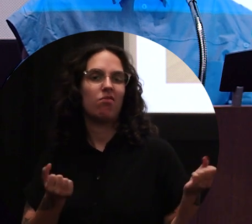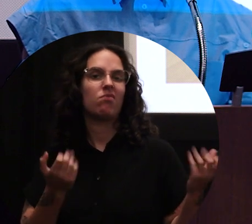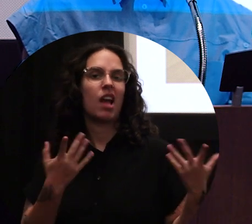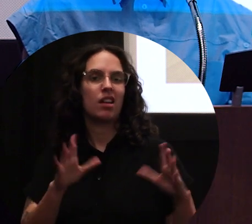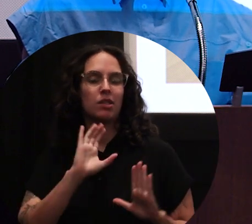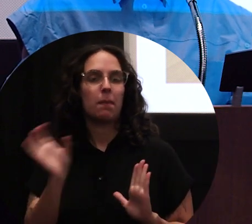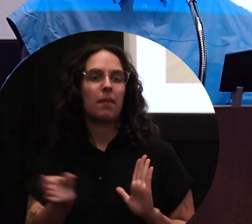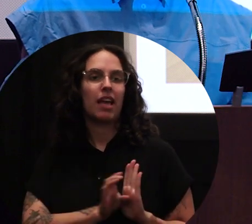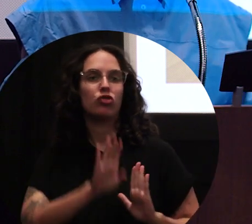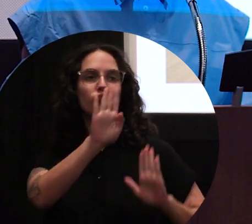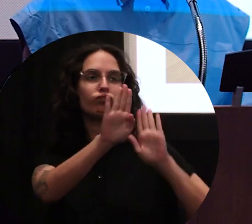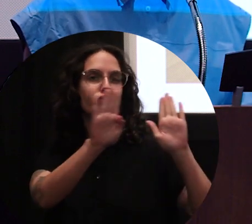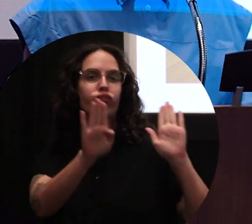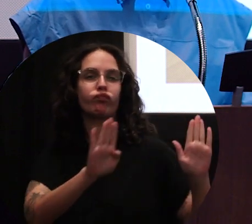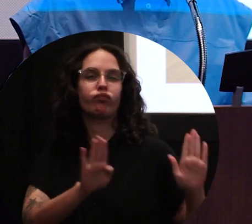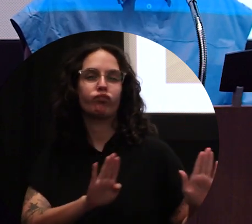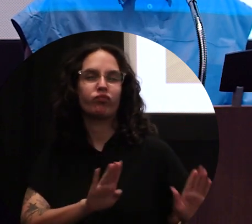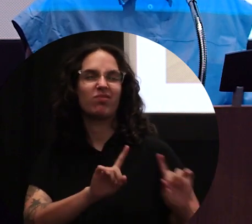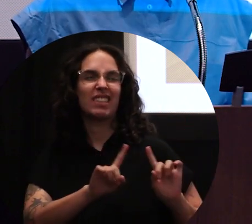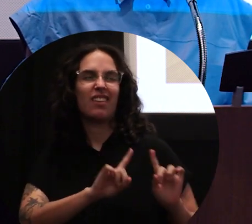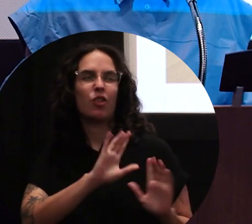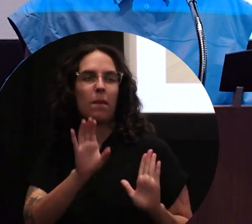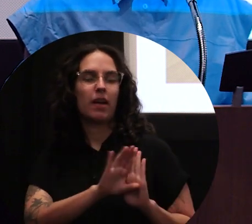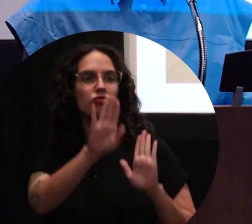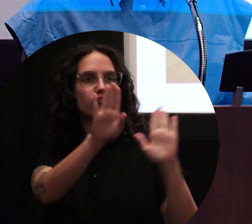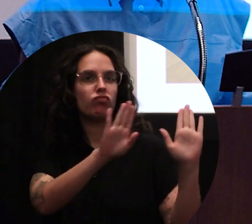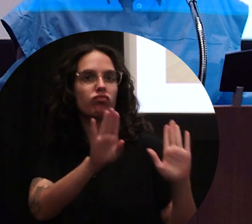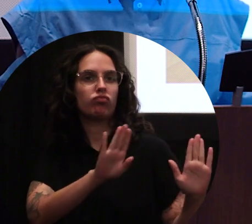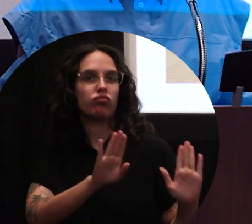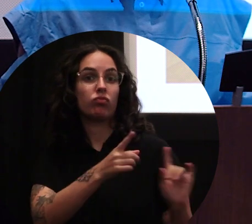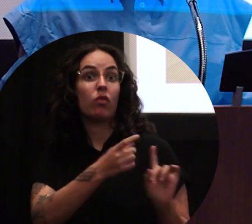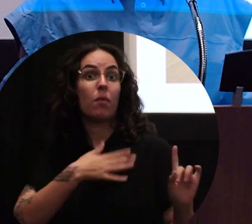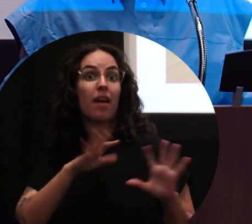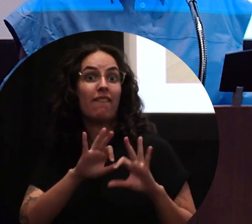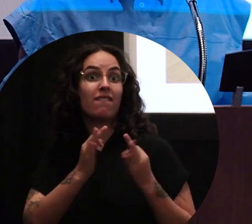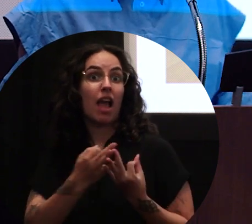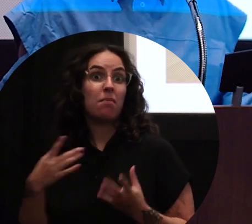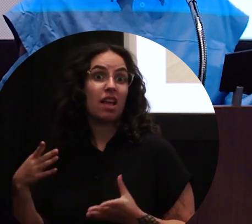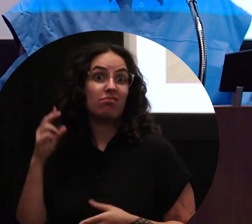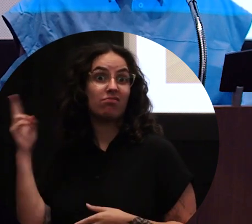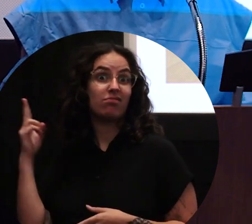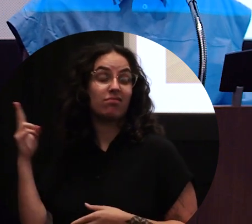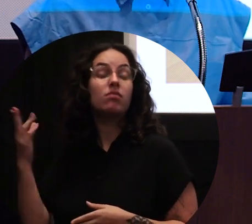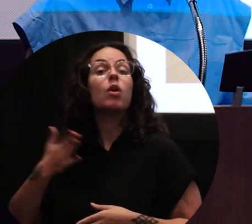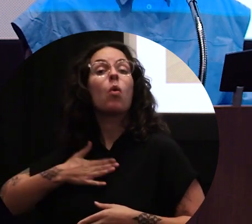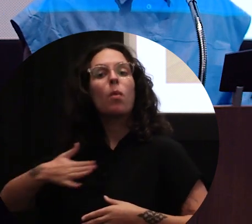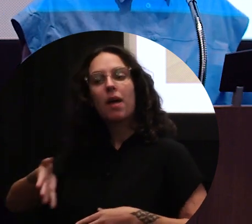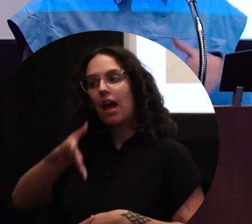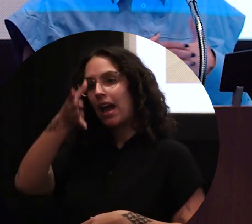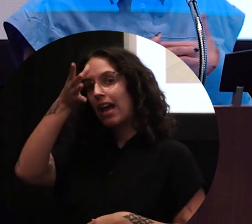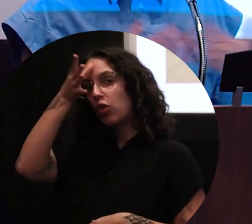different photographs that are from my family's archive. My grandfather was a photographer